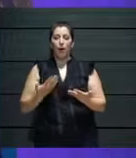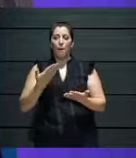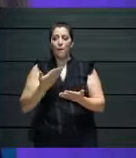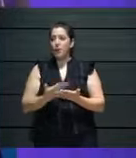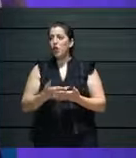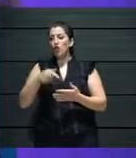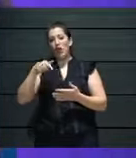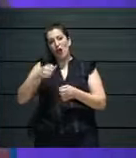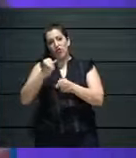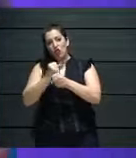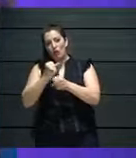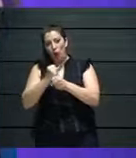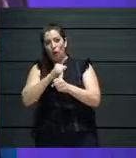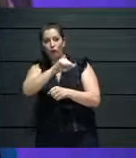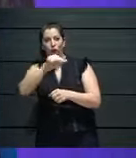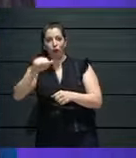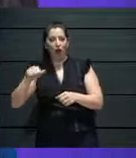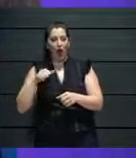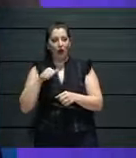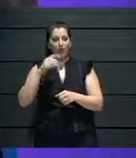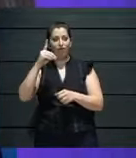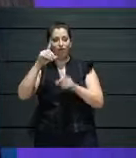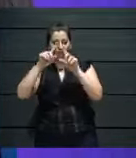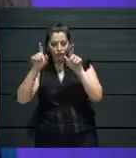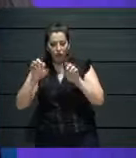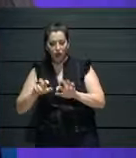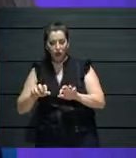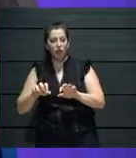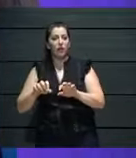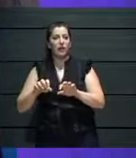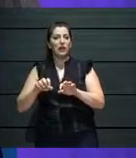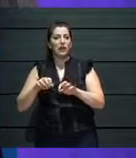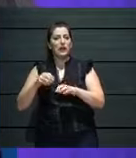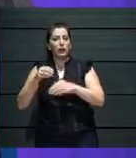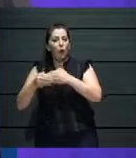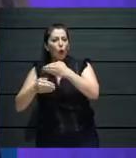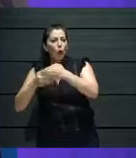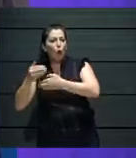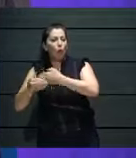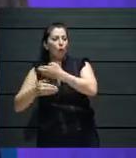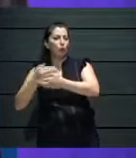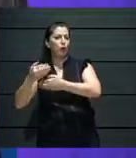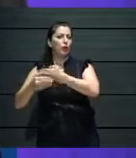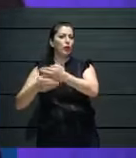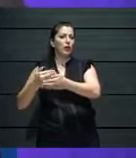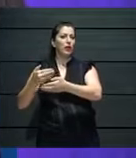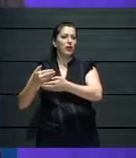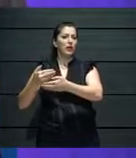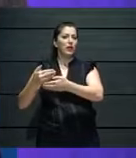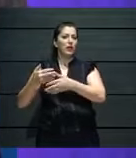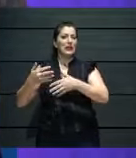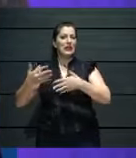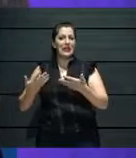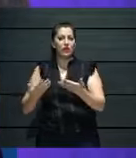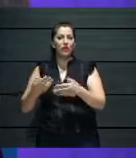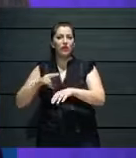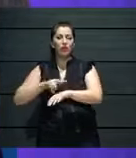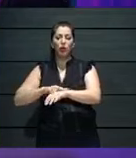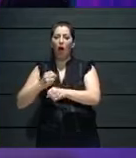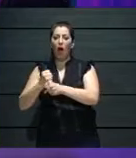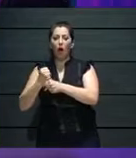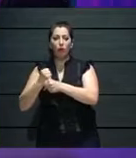had the opportunity to think about that, explore that. But how do you make it sustainable? So,